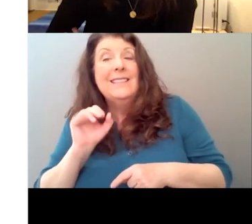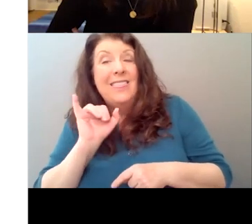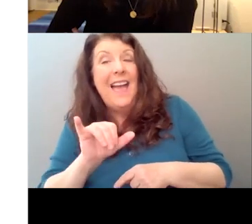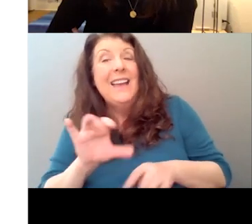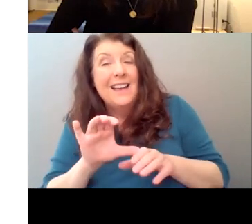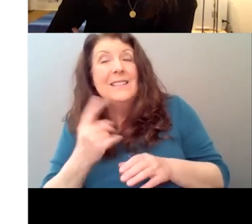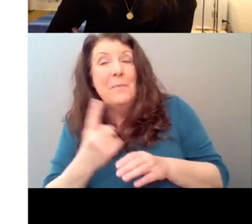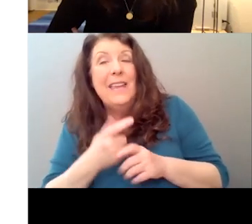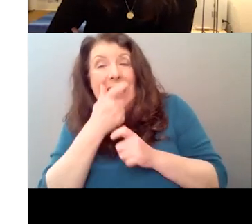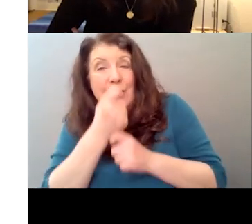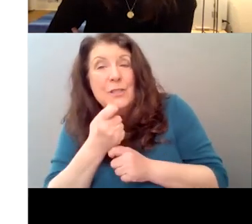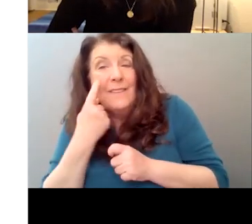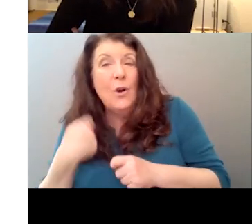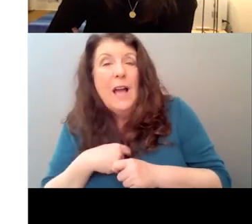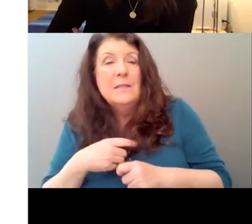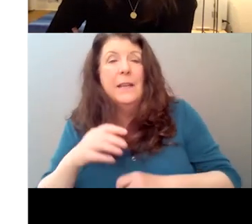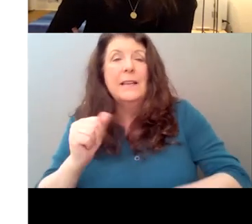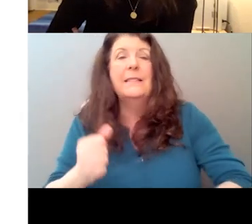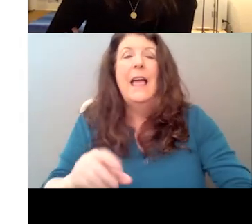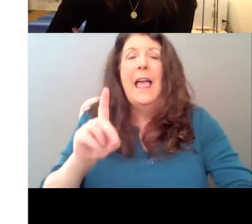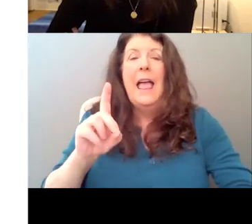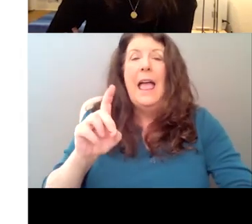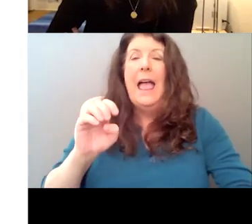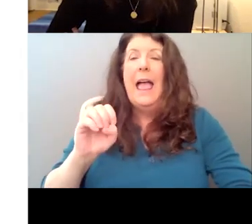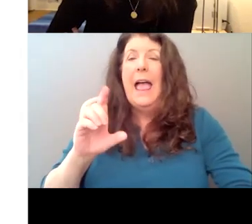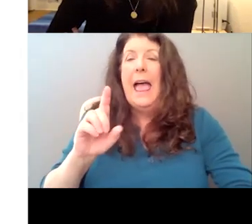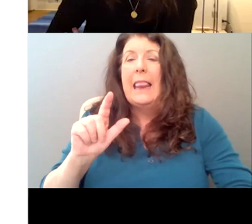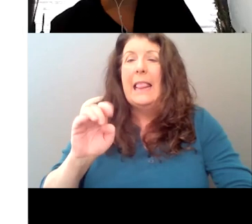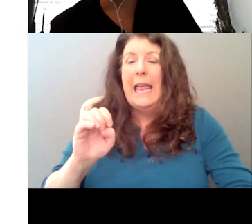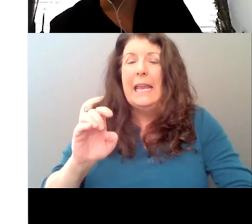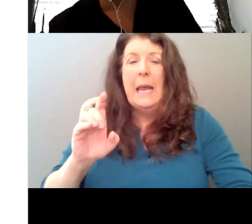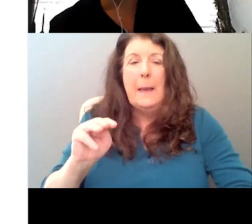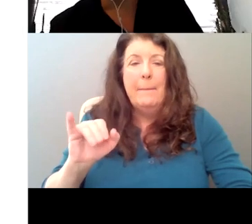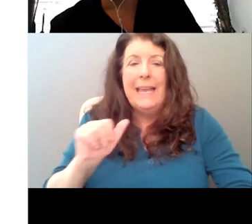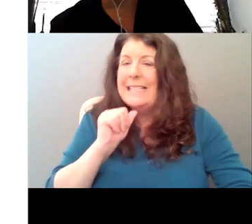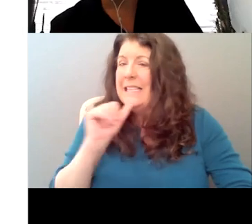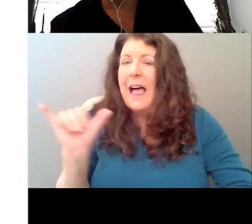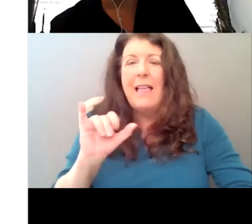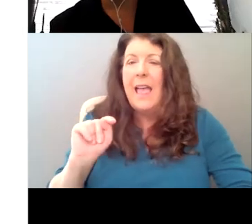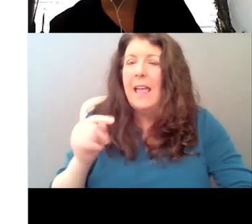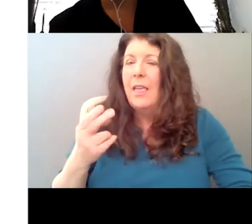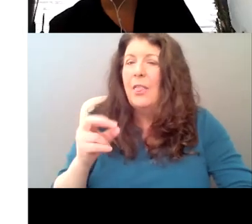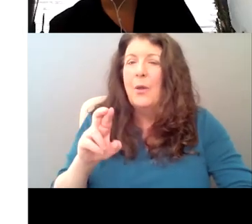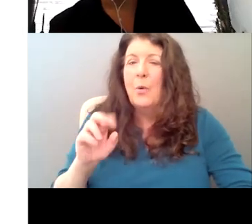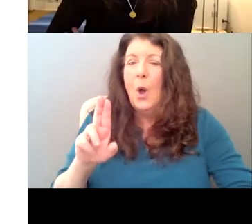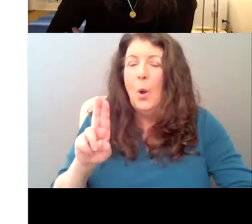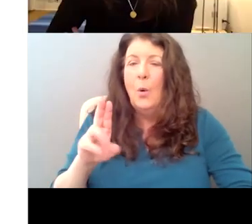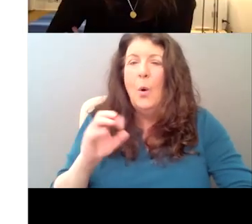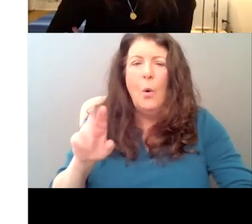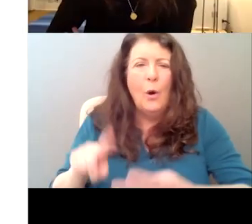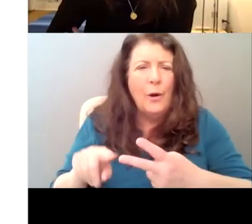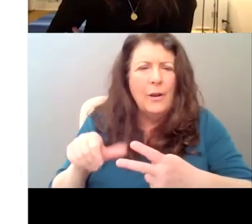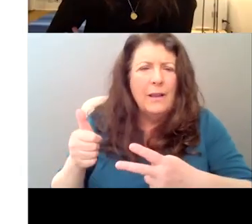Adelaide May is not like Thoreau or Louisa. She's, she's not real. And that's actually